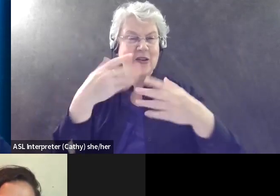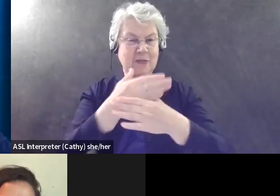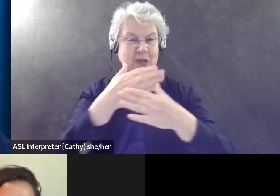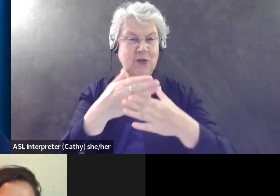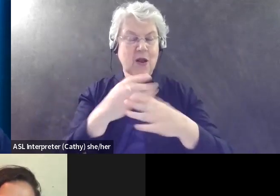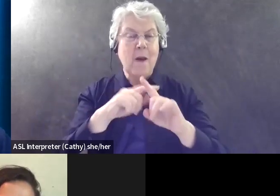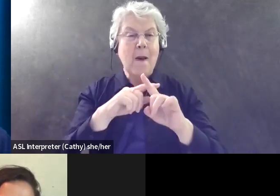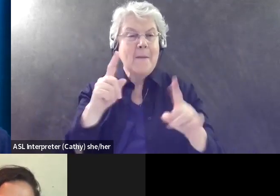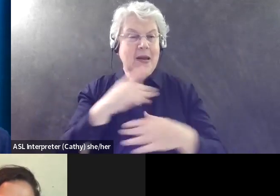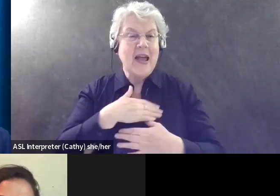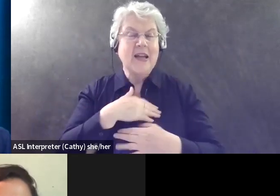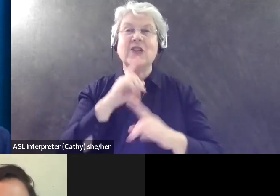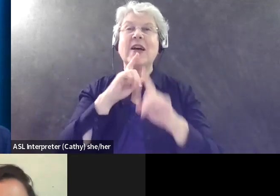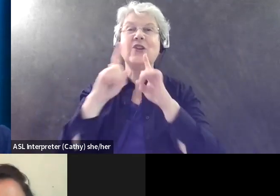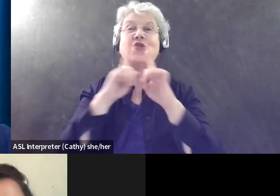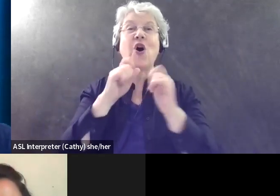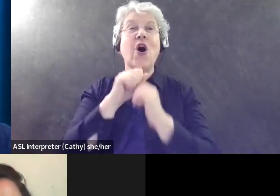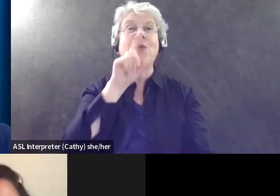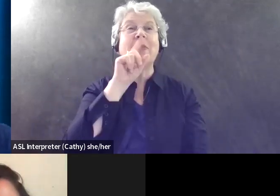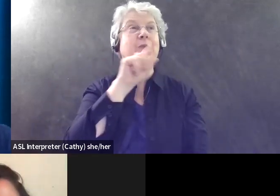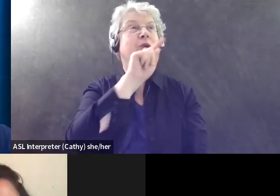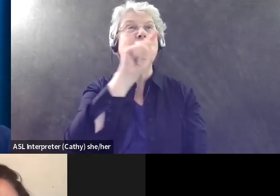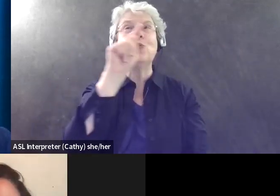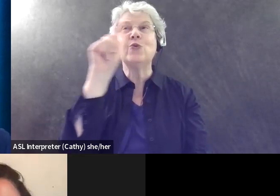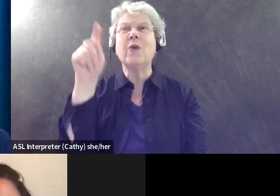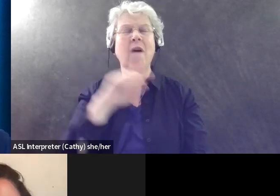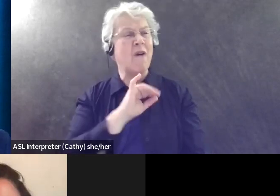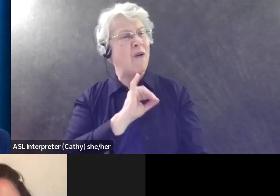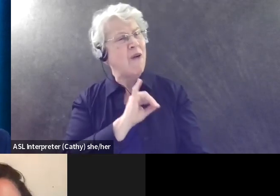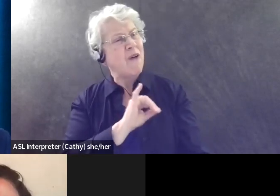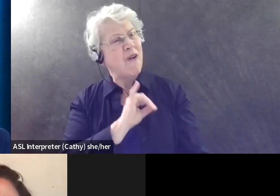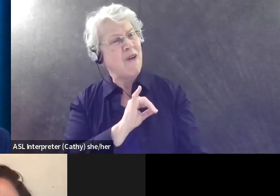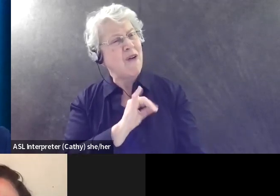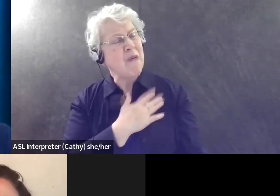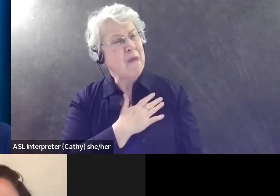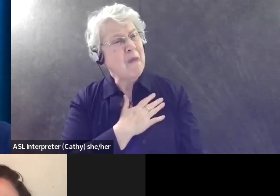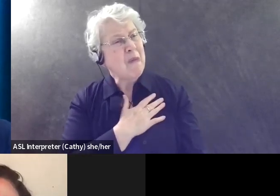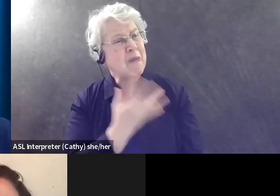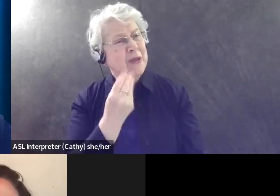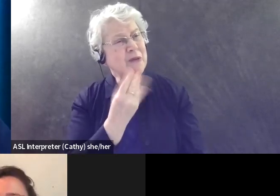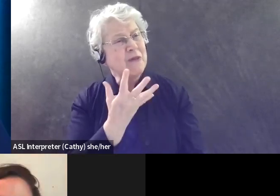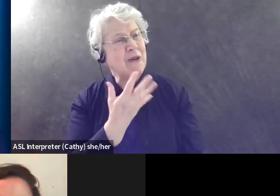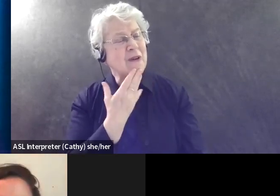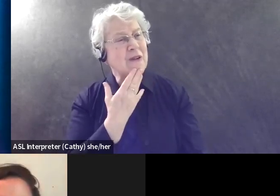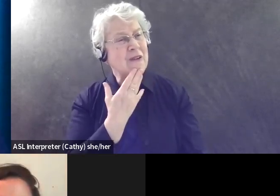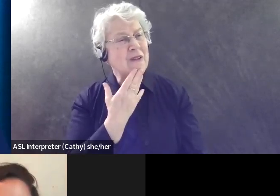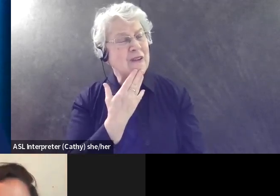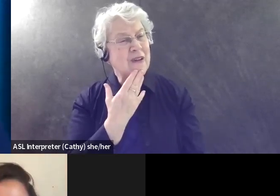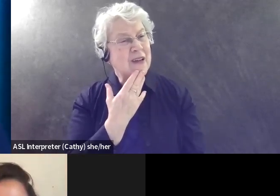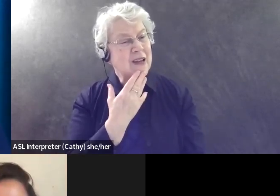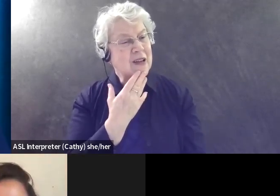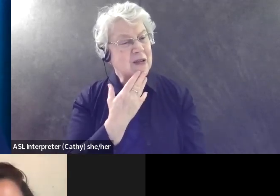see. Oh, that's so beautiful. Well, I love that. Um,